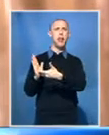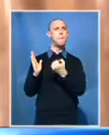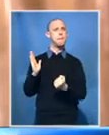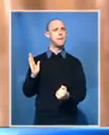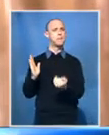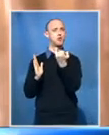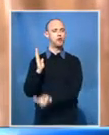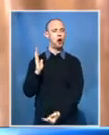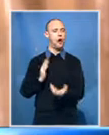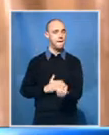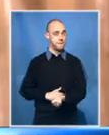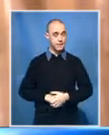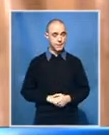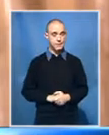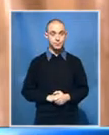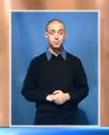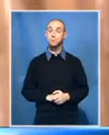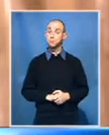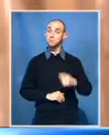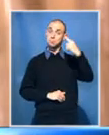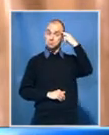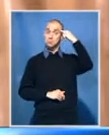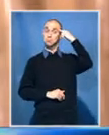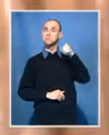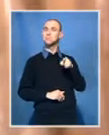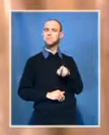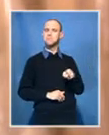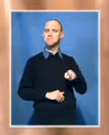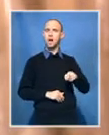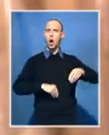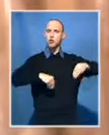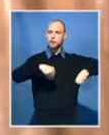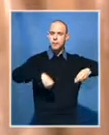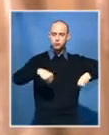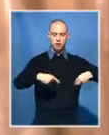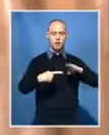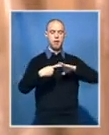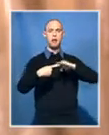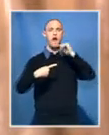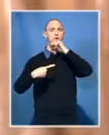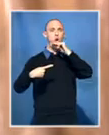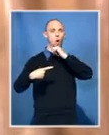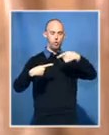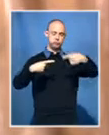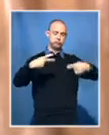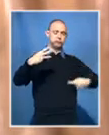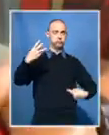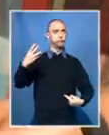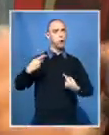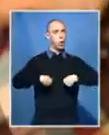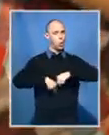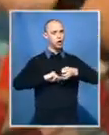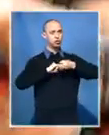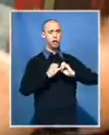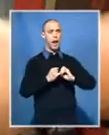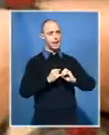succeeded to drastically reduce the extent of corruption and fraud in the department through a number of interventions.